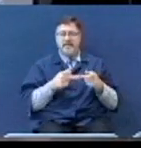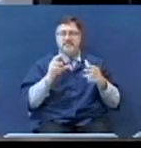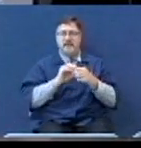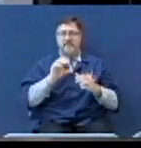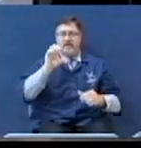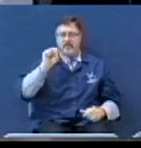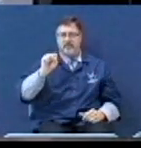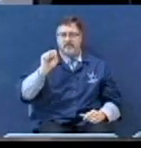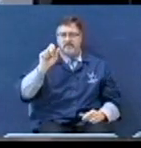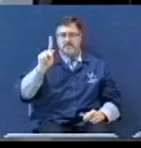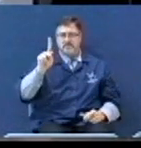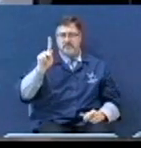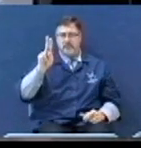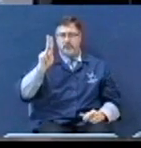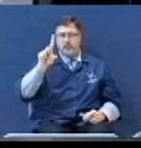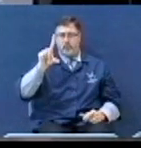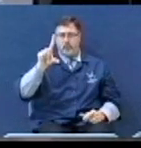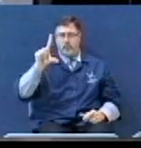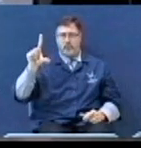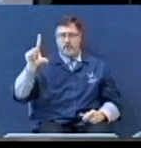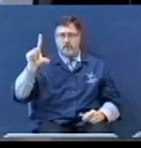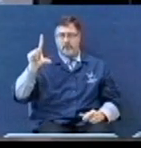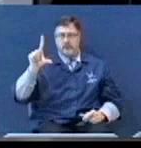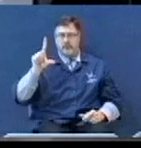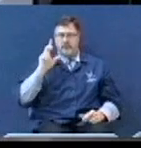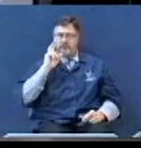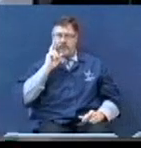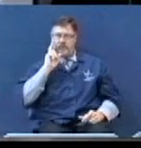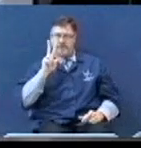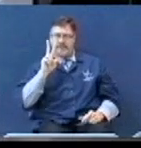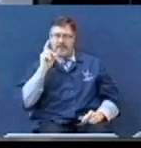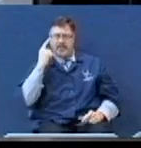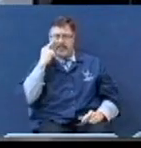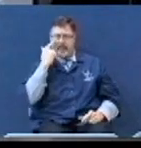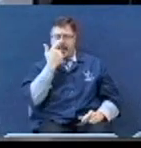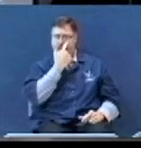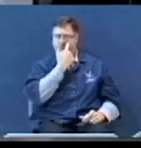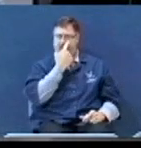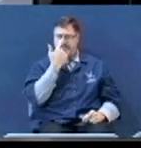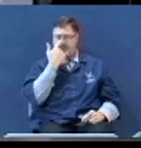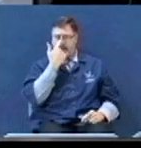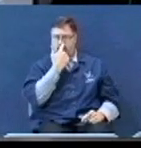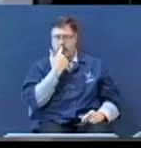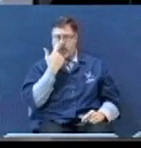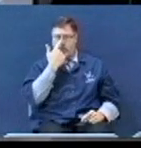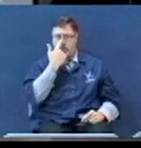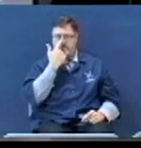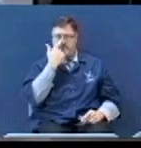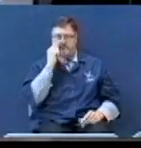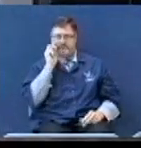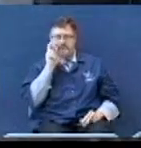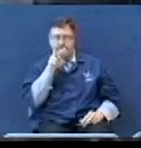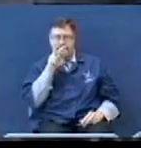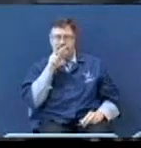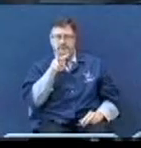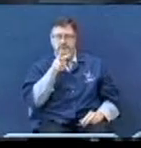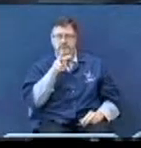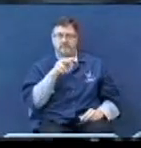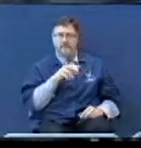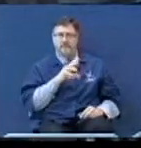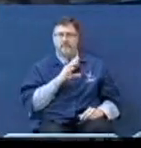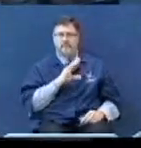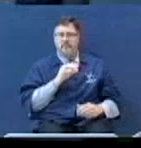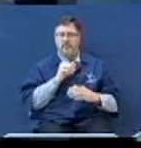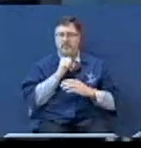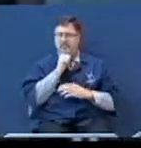Ladies and gentlemen, if you see right there, distinctly two eyes, and see the nose. By the way, it